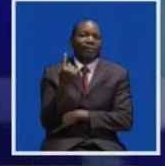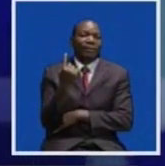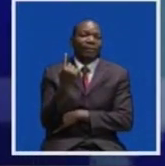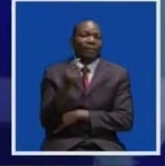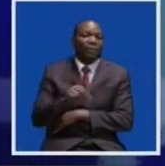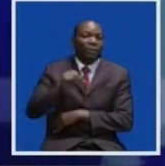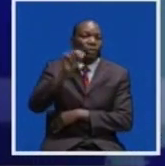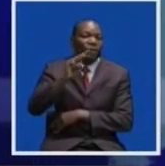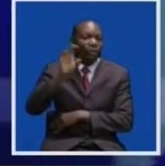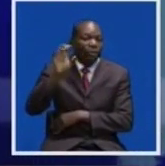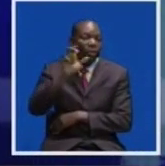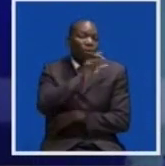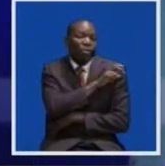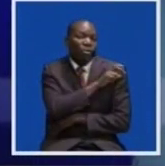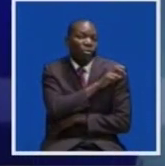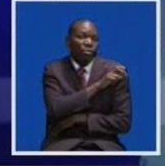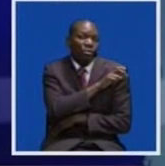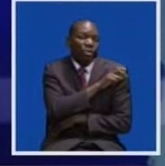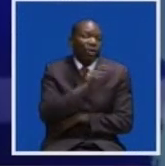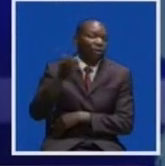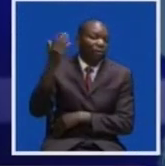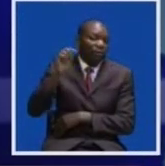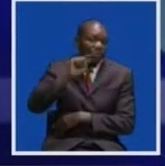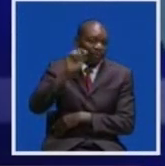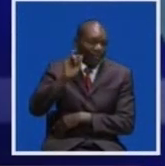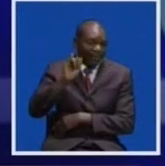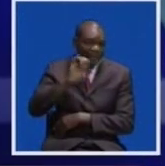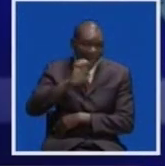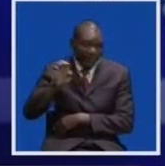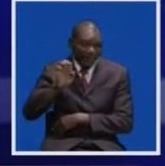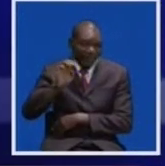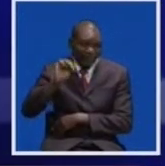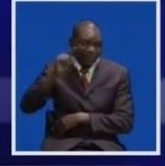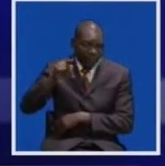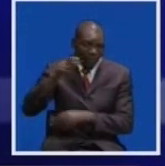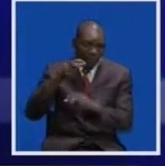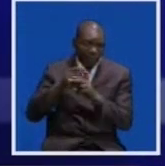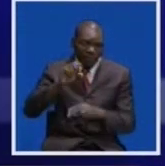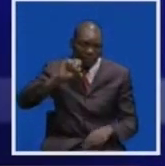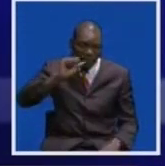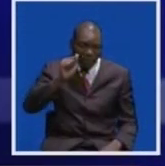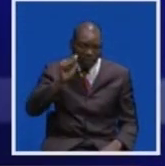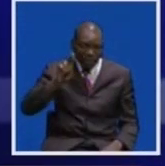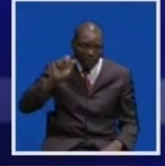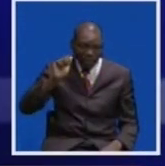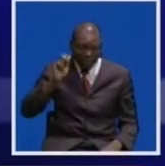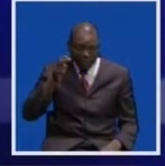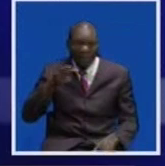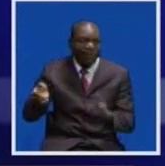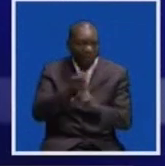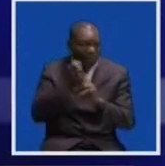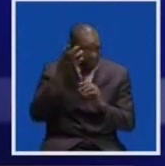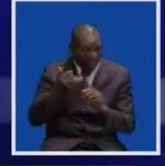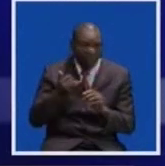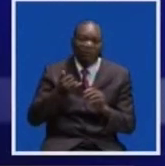in northwestern province have arrested former Zambezi East member of parliament, Sarah Saifwanda, for breach of peace in